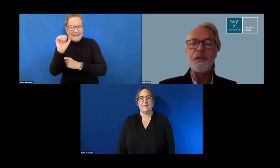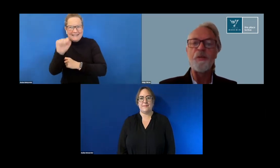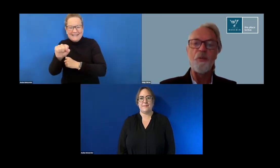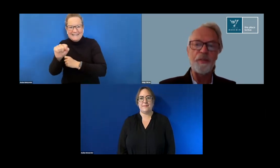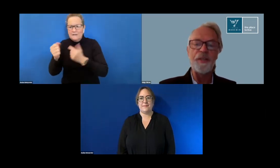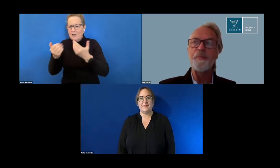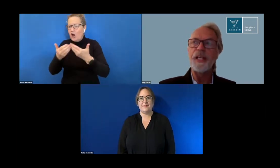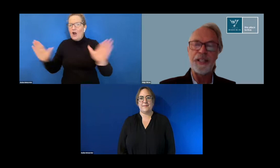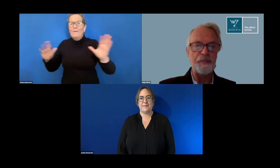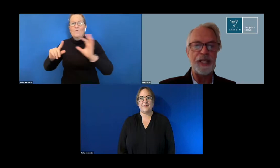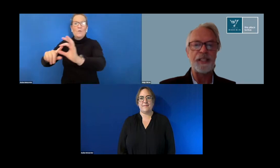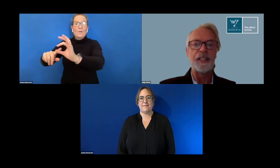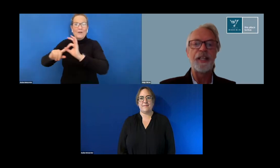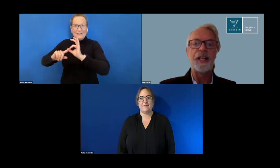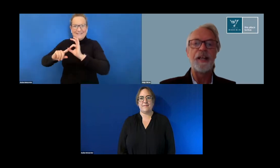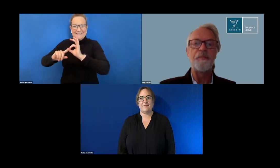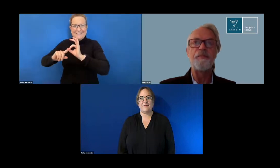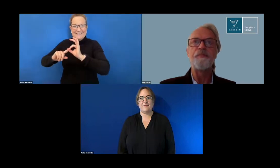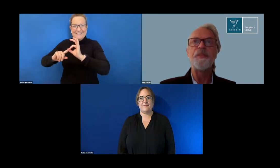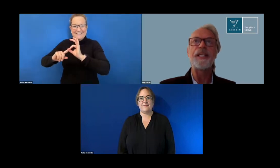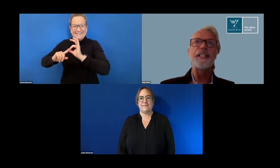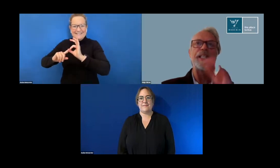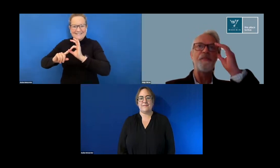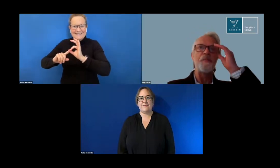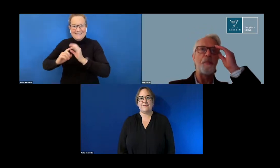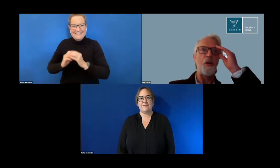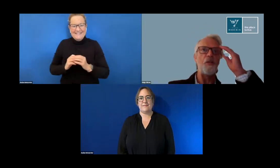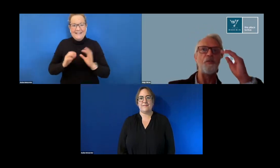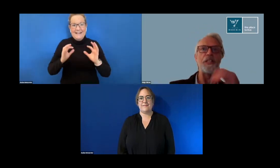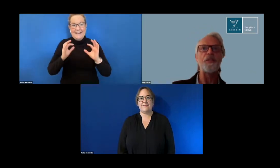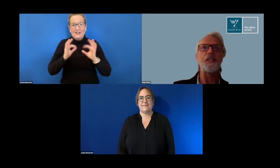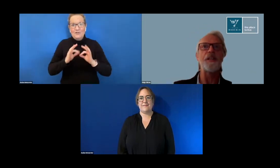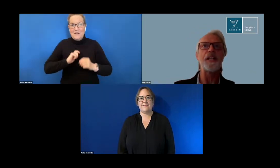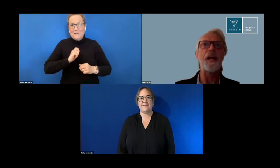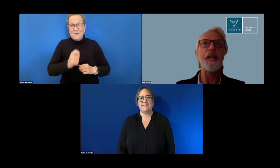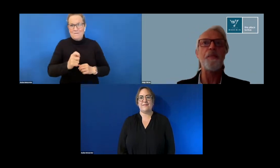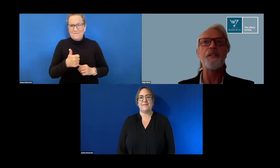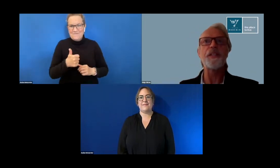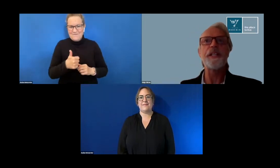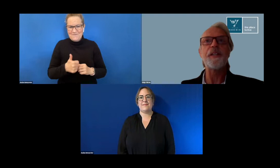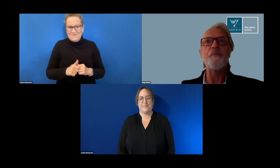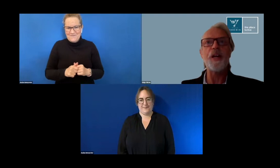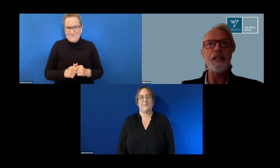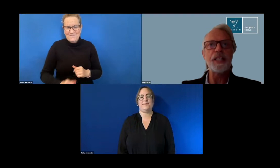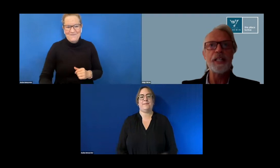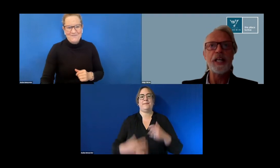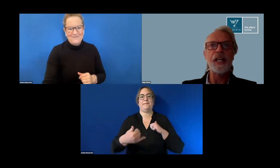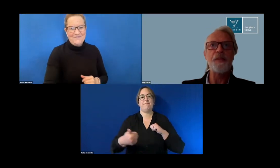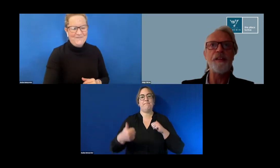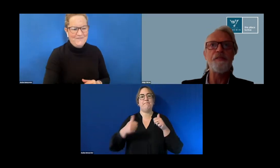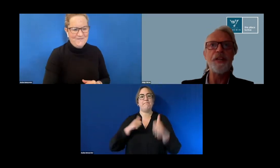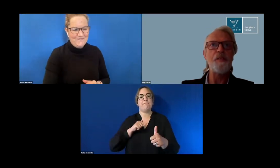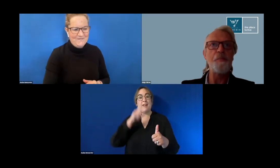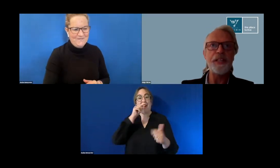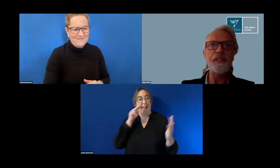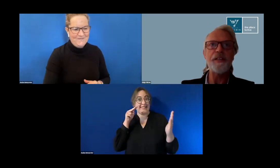the door open to all of you to participate um i can see from the poll results that we're coming up on the screen at the moment uh